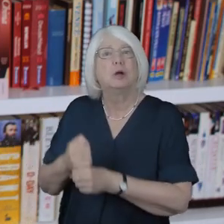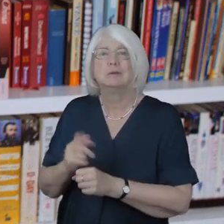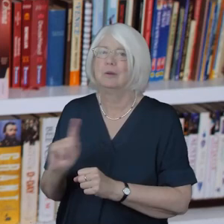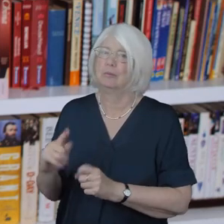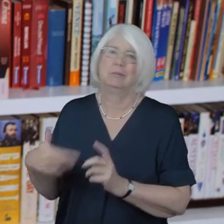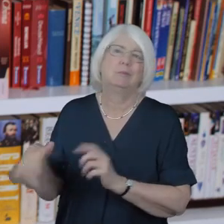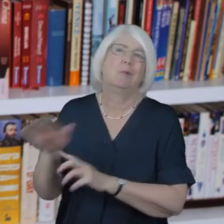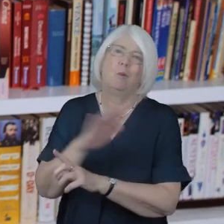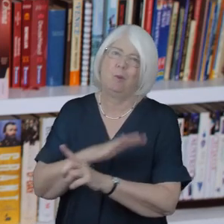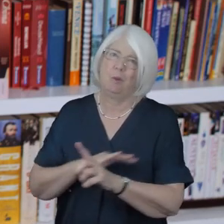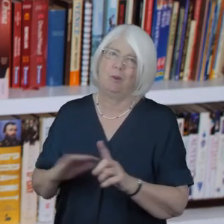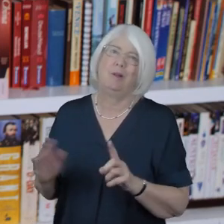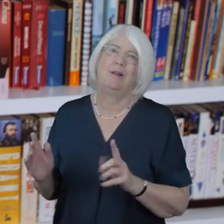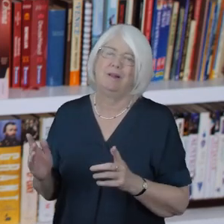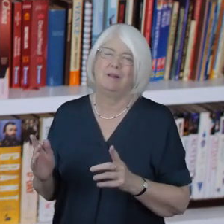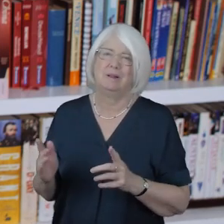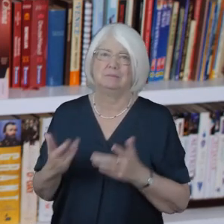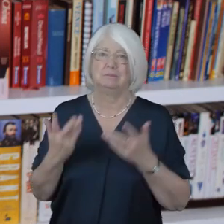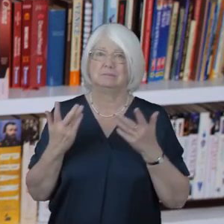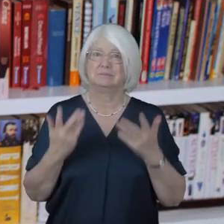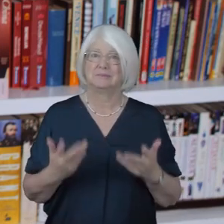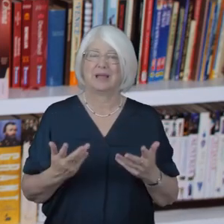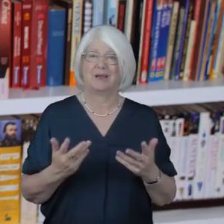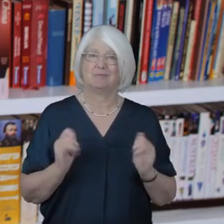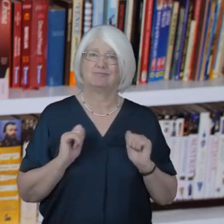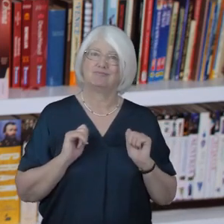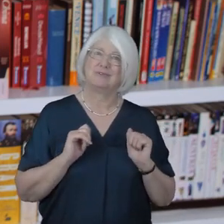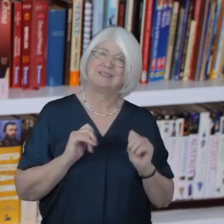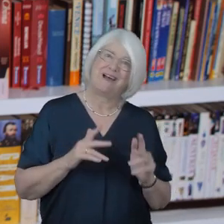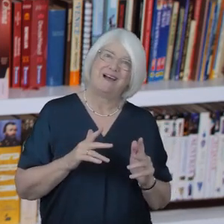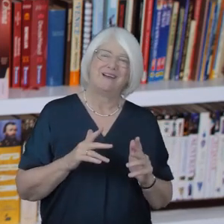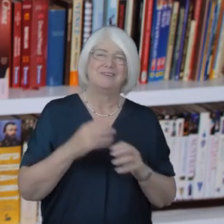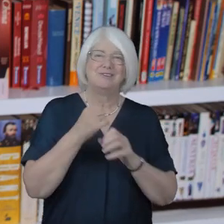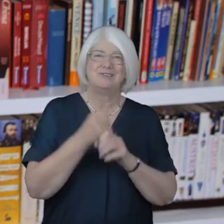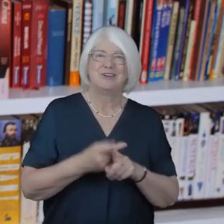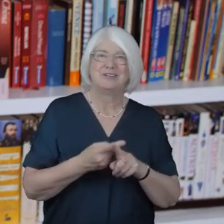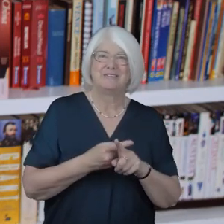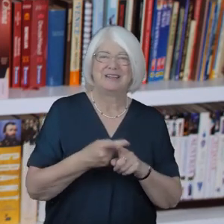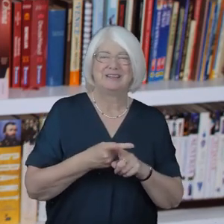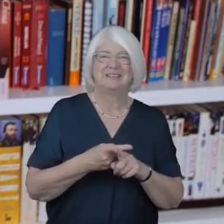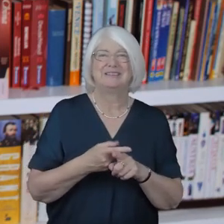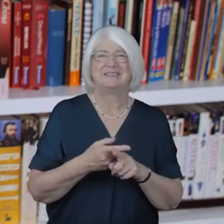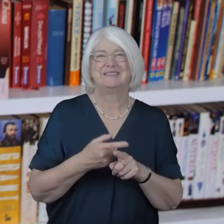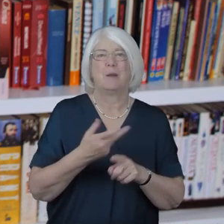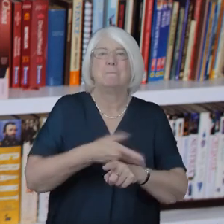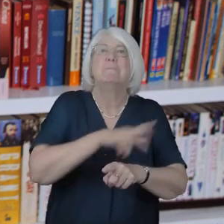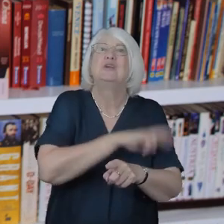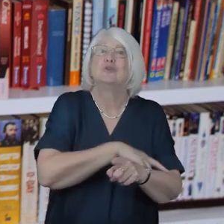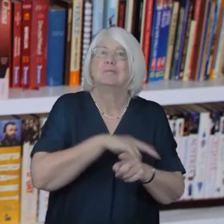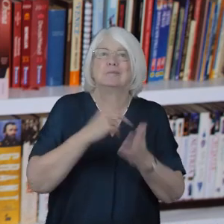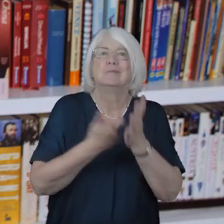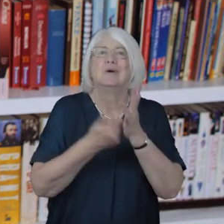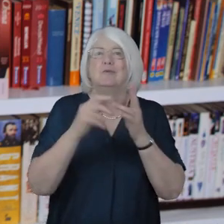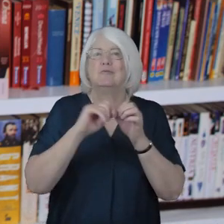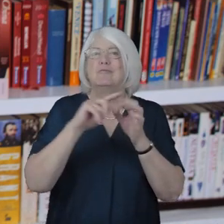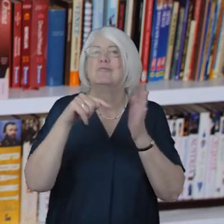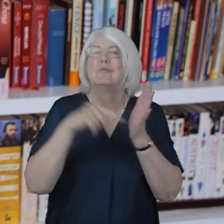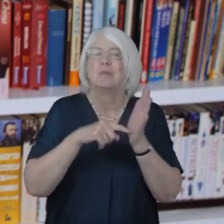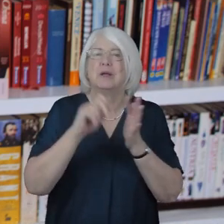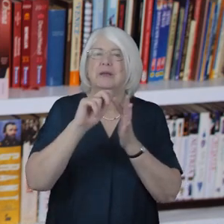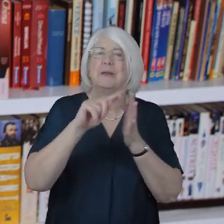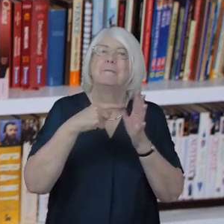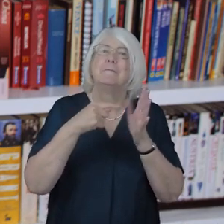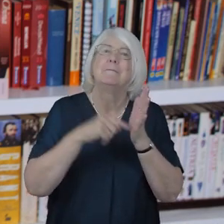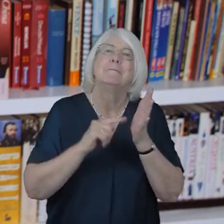and our retired Church of England Bishop Robert Patterson once said it's the gestures the actions